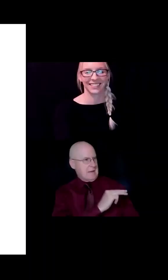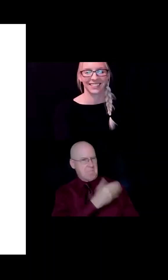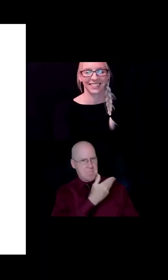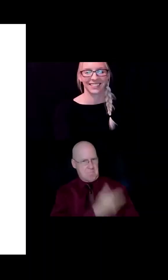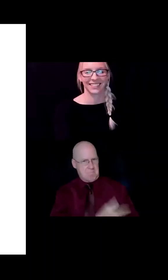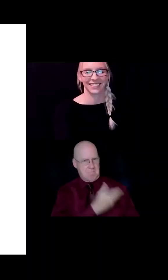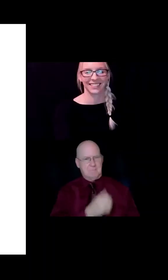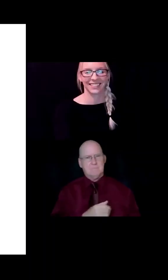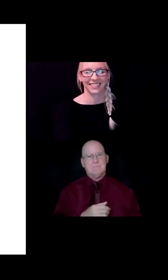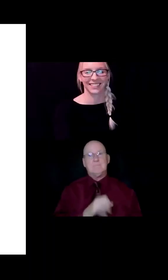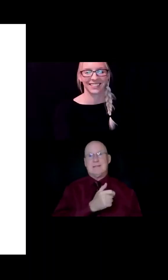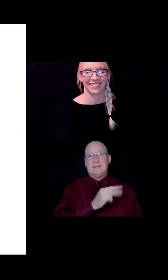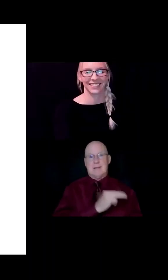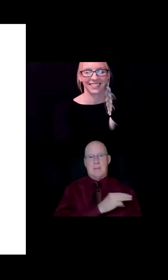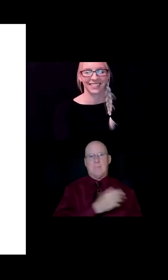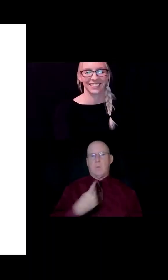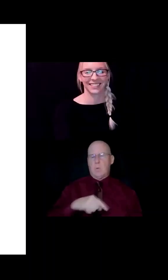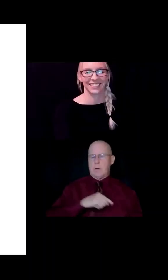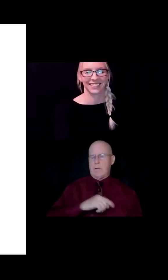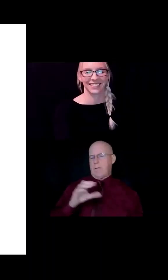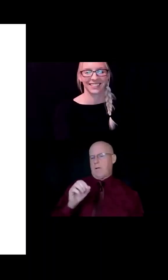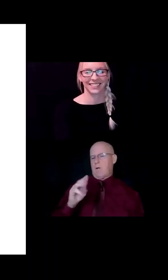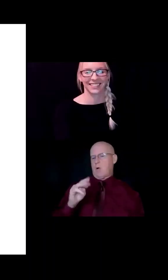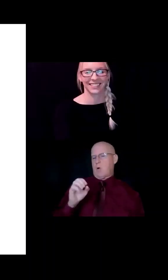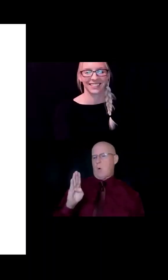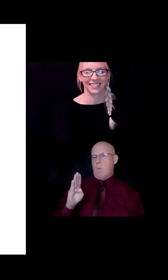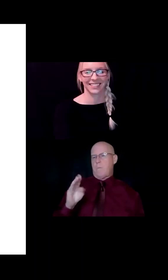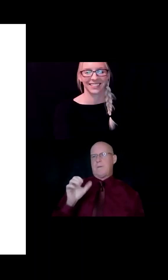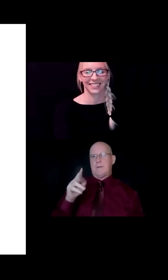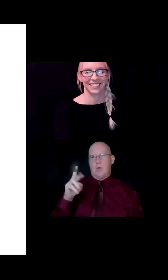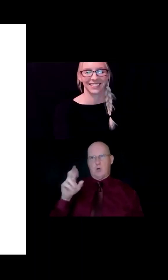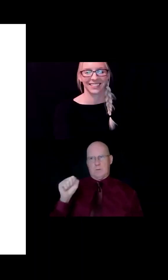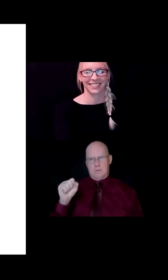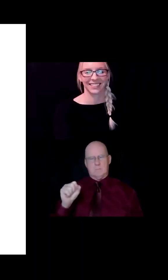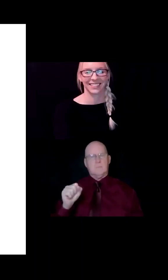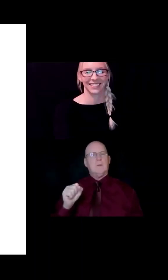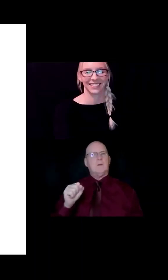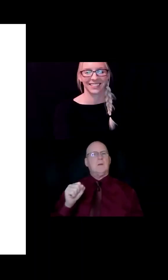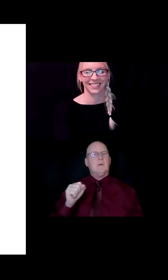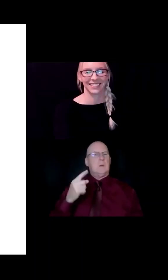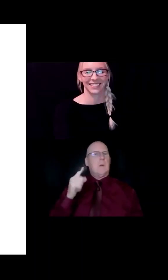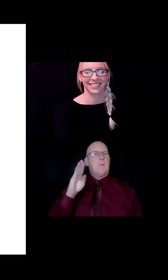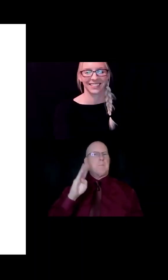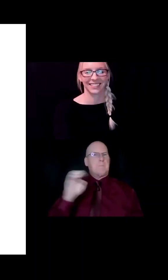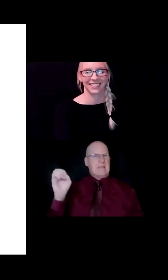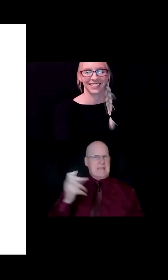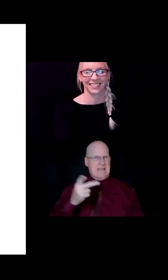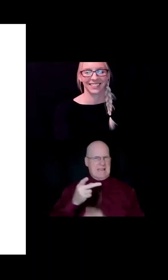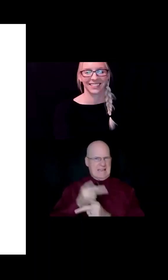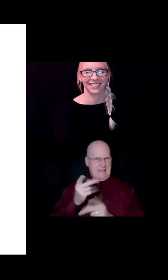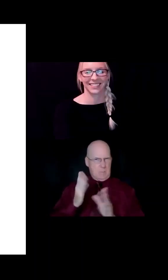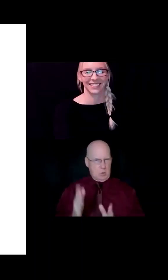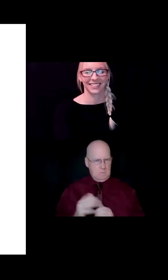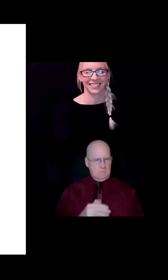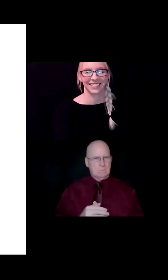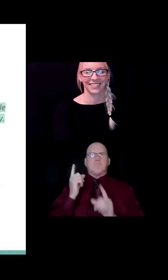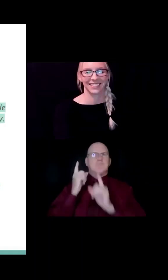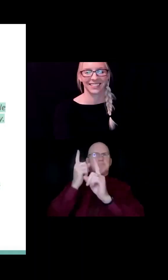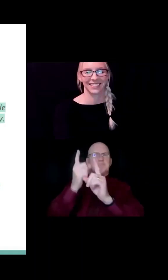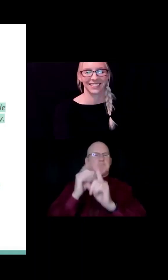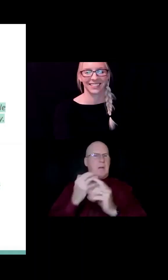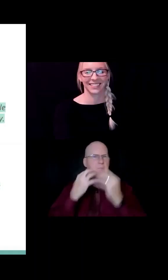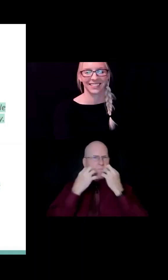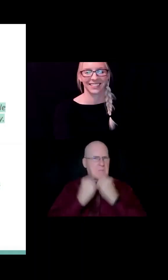And we are Comb Cutters. We're beekeepers, and we focus on bee education and live bee removals.